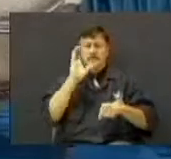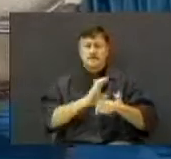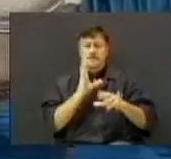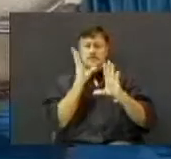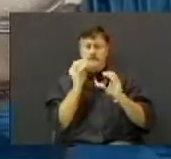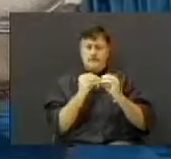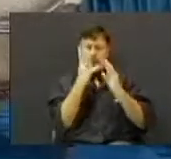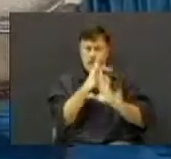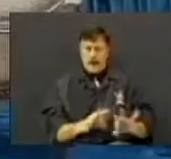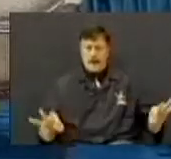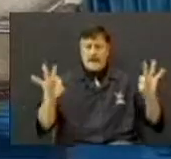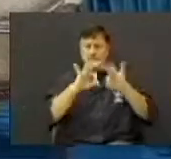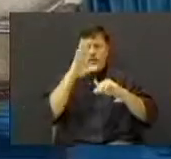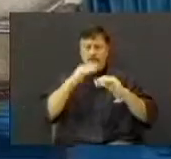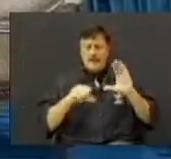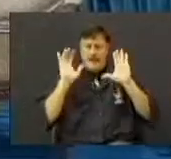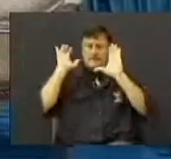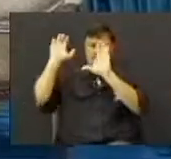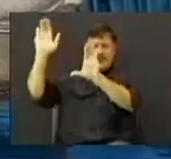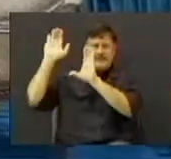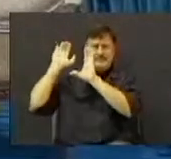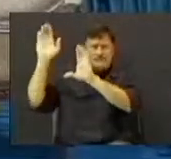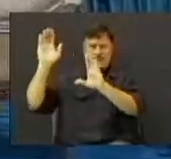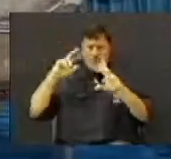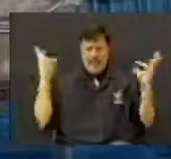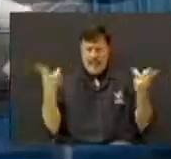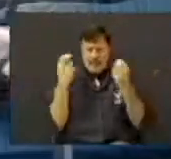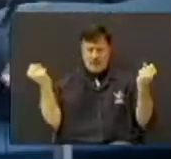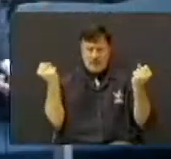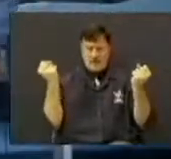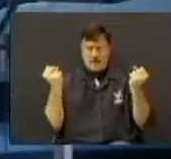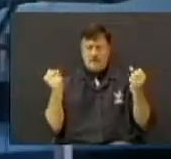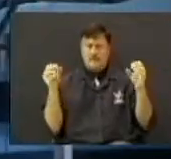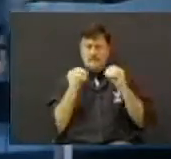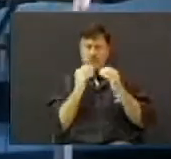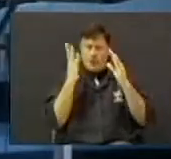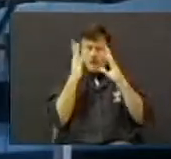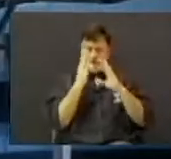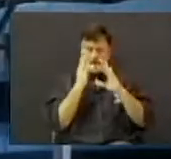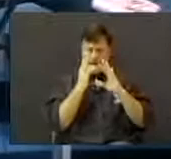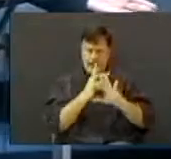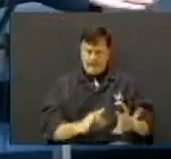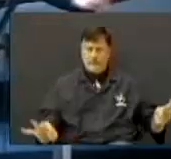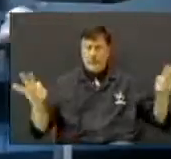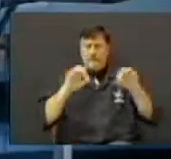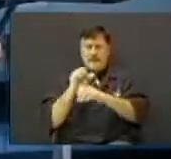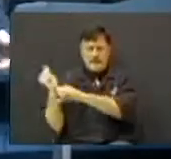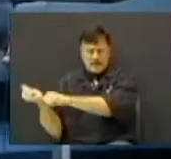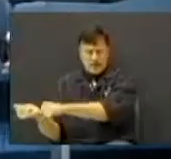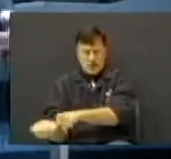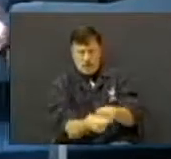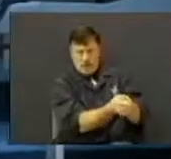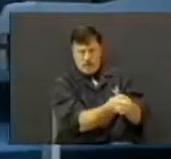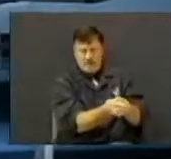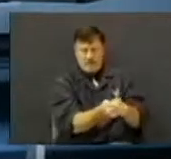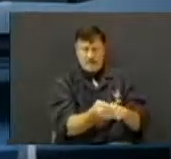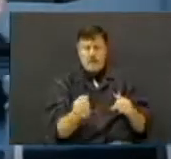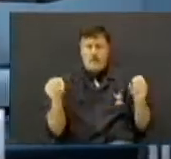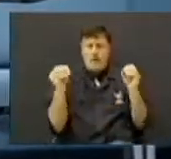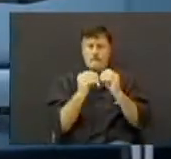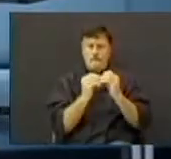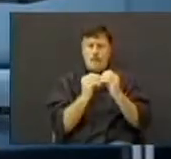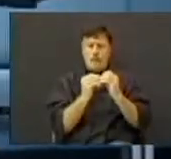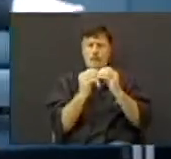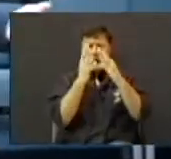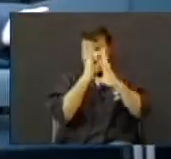more important than their basketball, hallelujah. If church is more important than their golf game, hallelujah. If church is more important than their